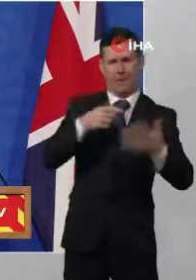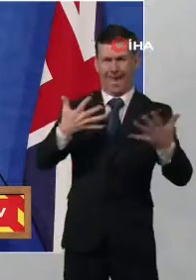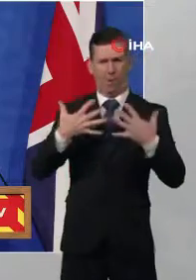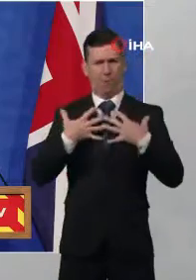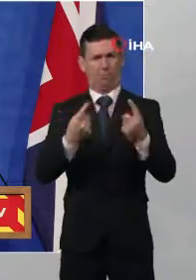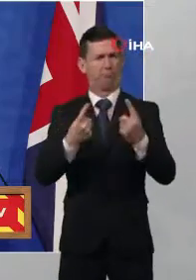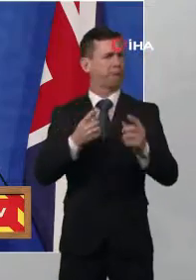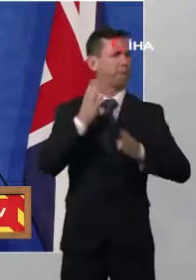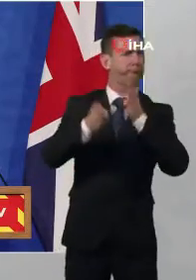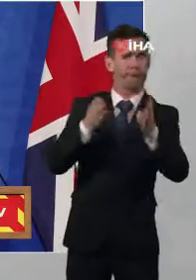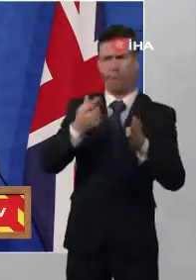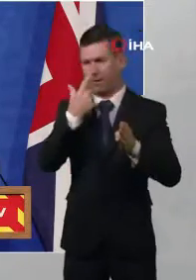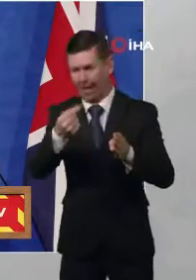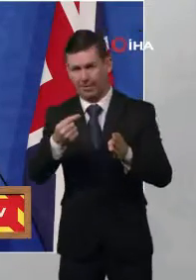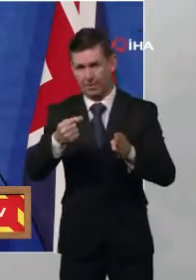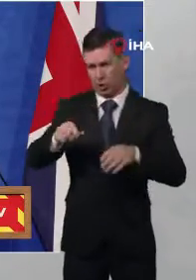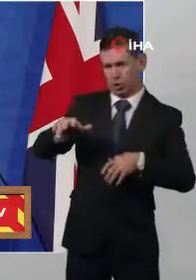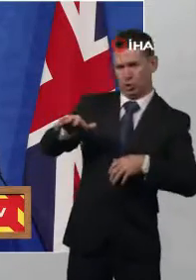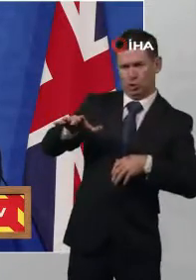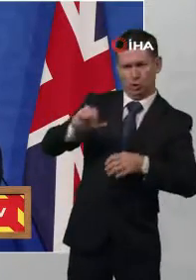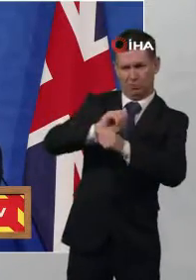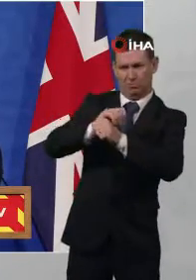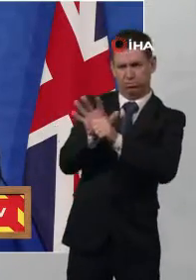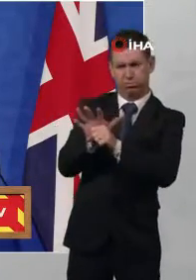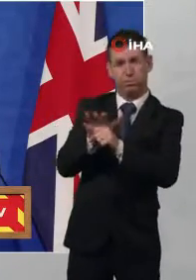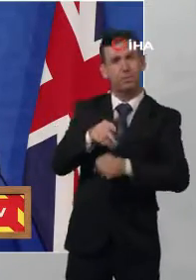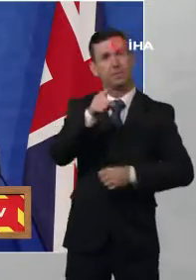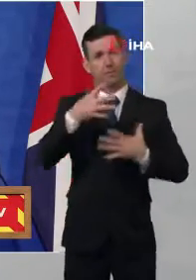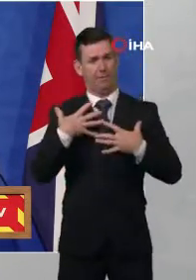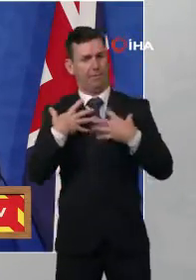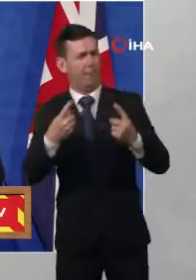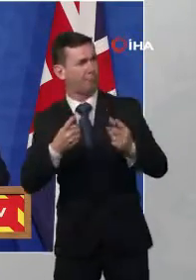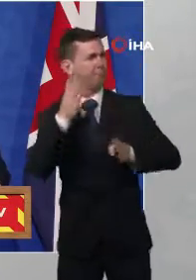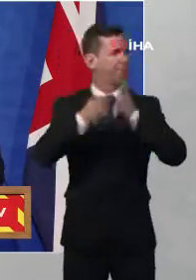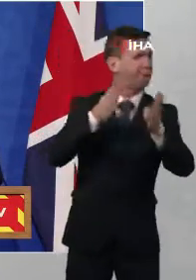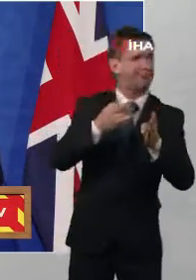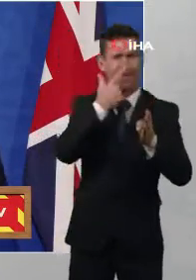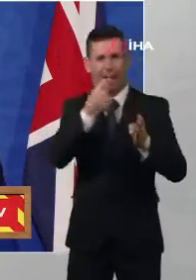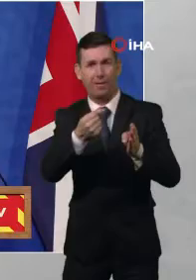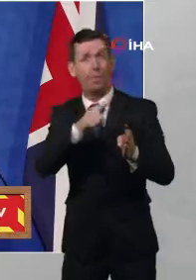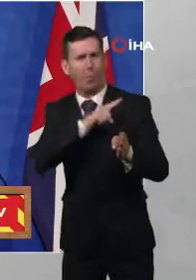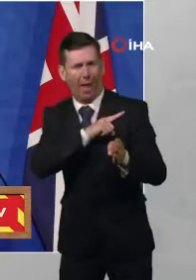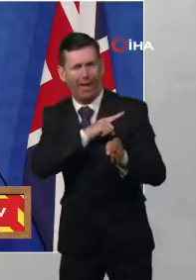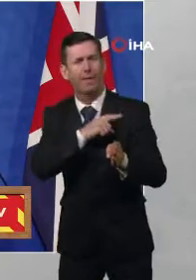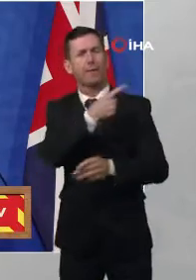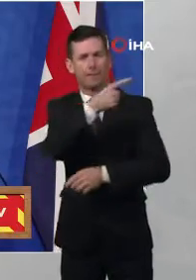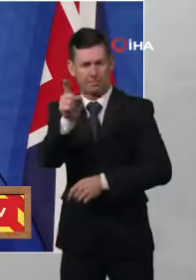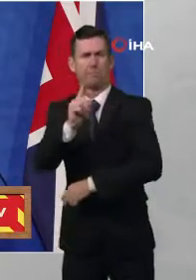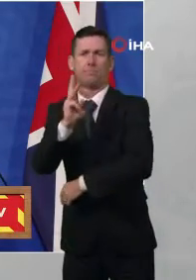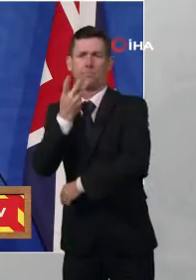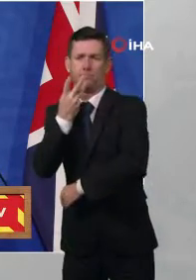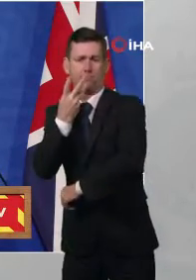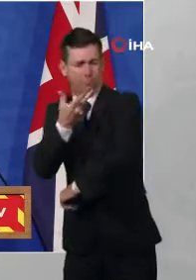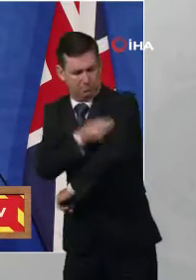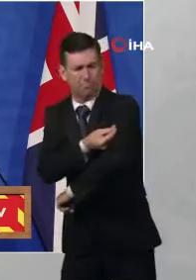teeth of this Omicron wave have been made possible by the number of people getting boosted and I want to thank again